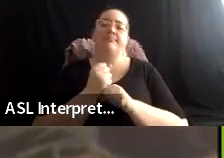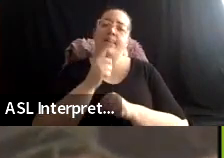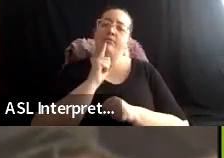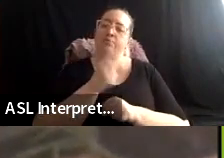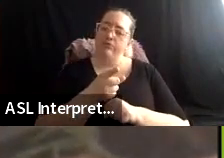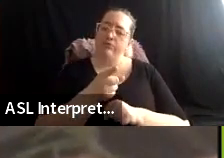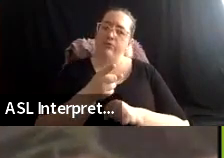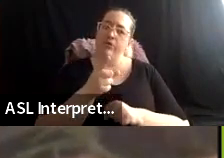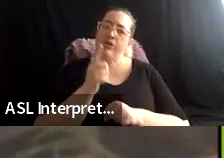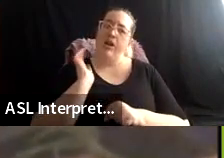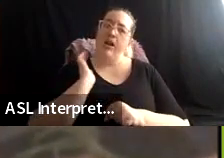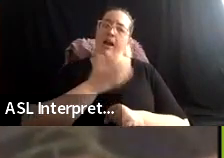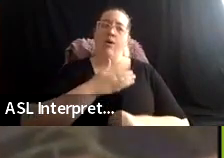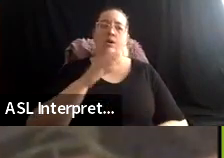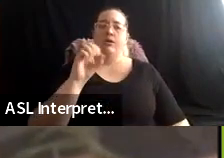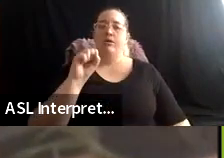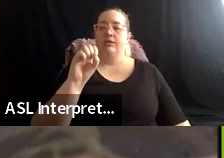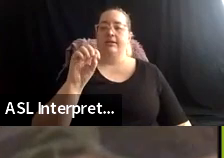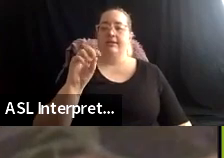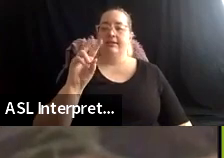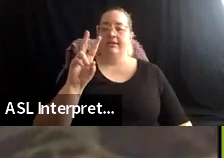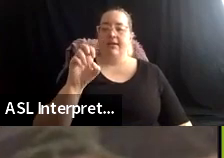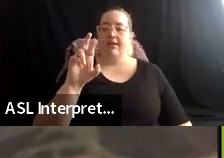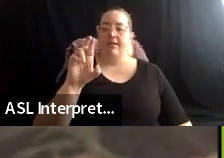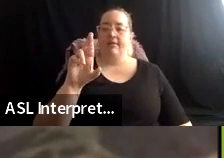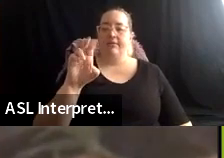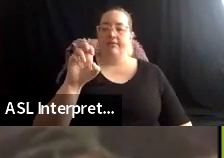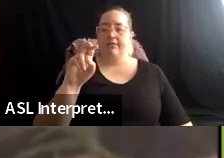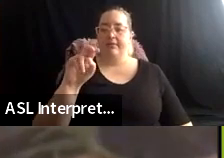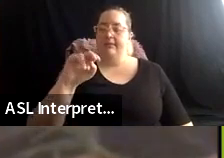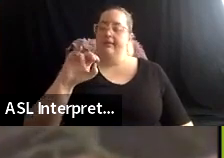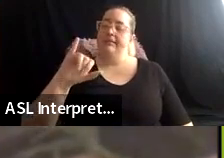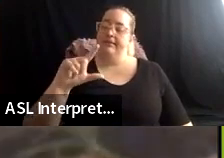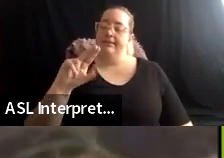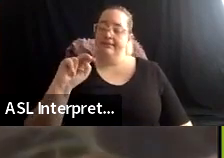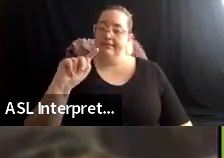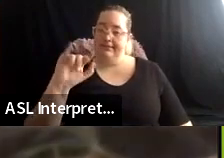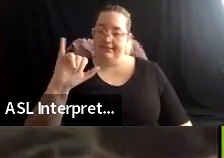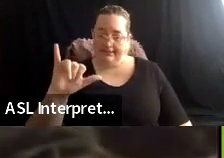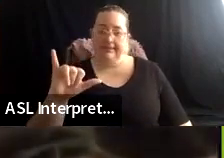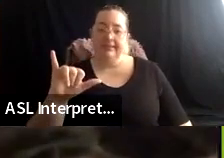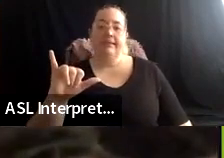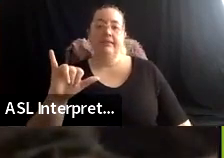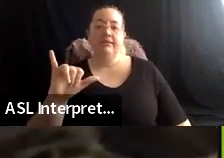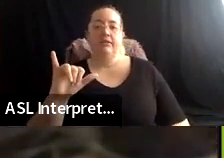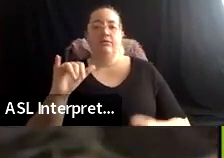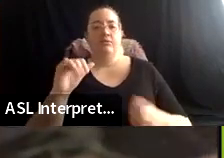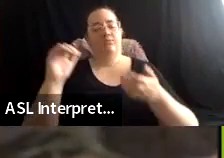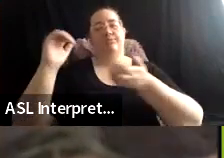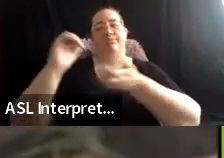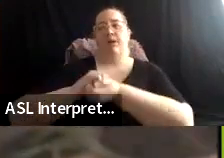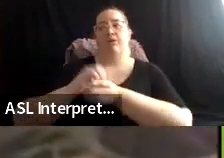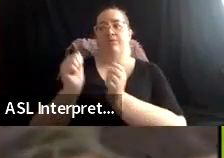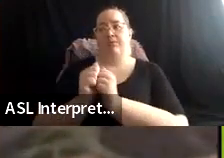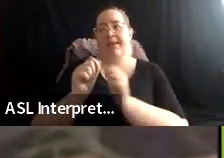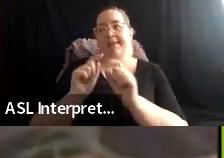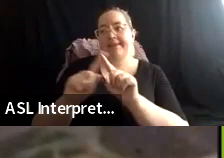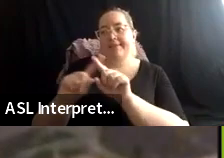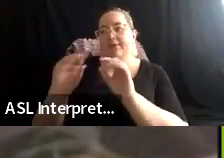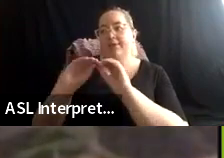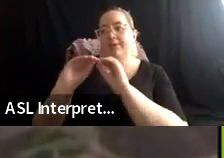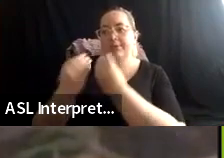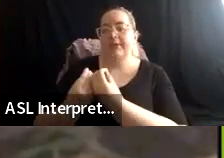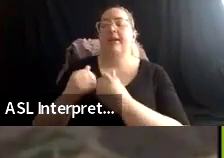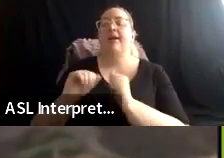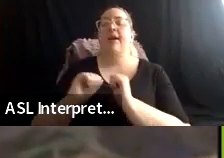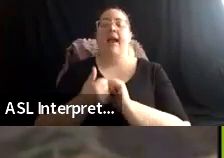our sovereignty, um, as we're working, um, and often working in partnership with set of run institutions, um, and different ways of how we do that.